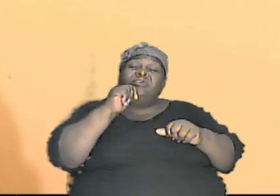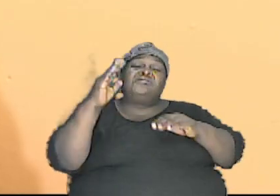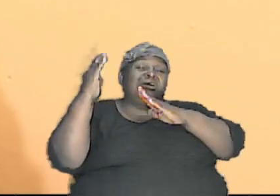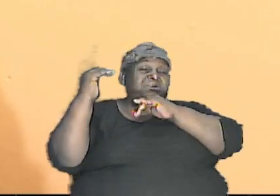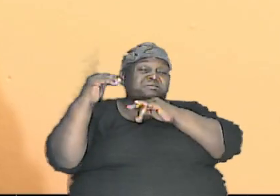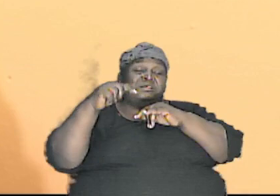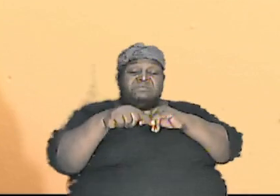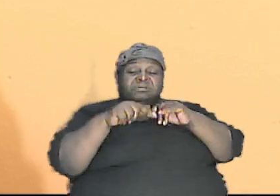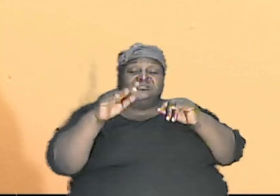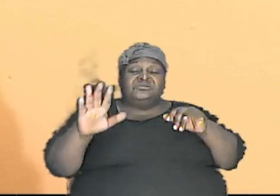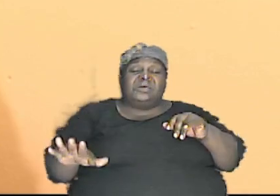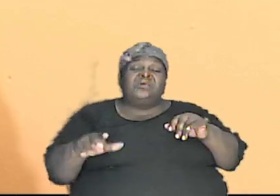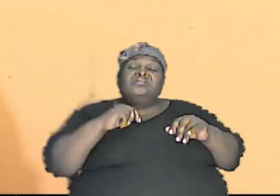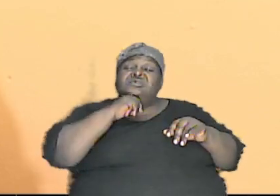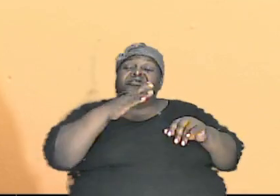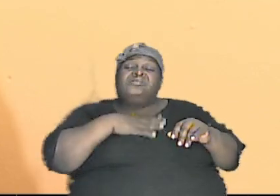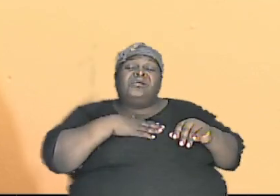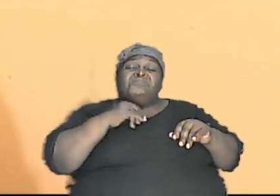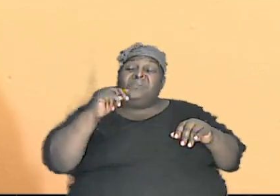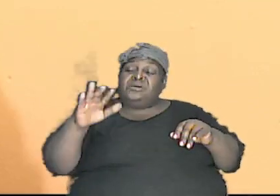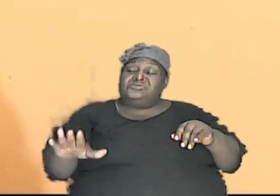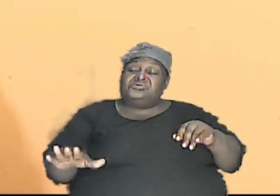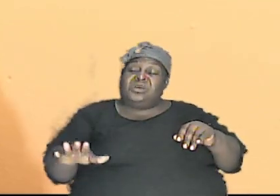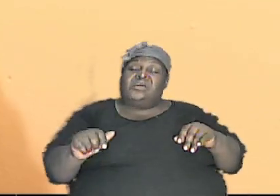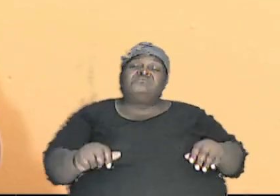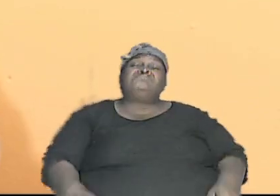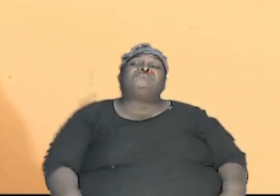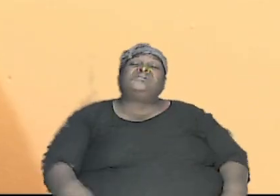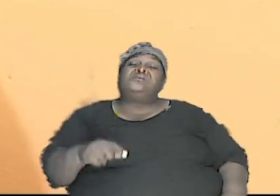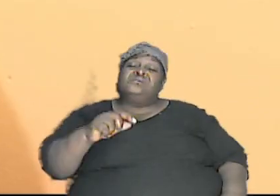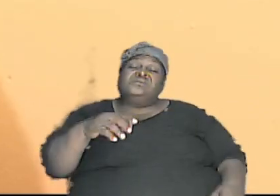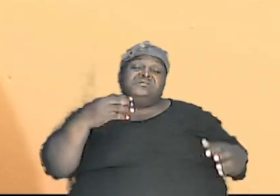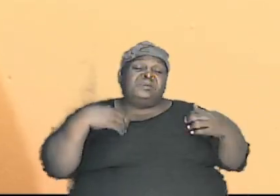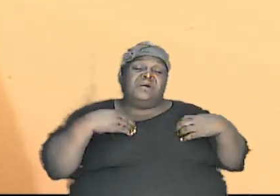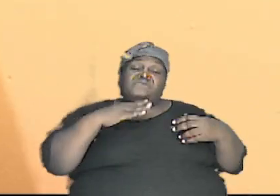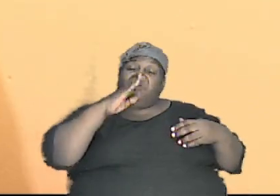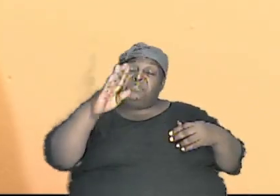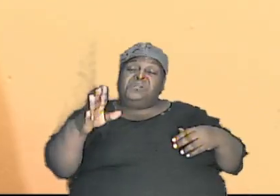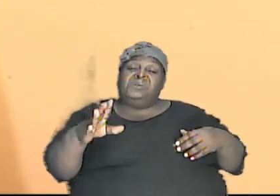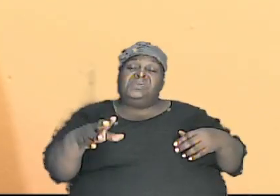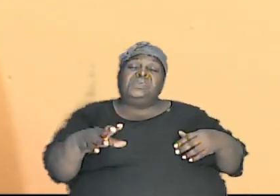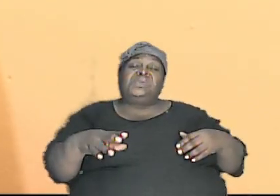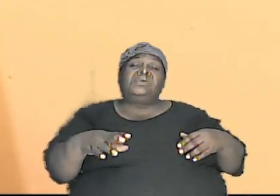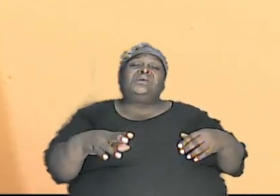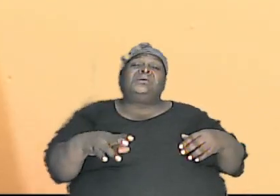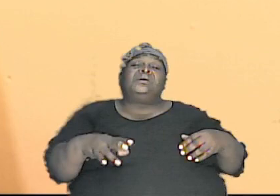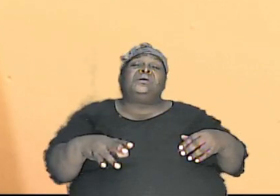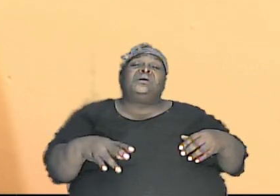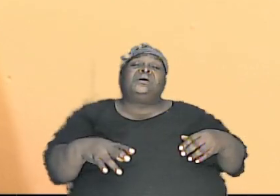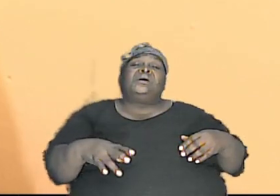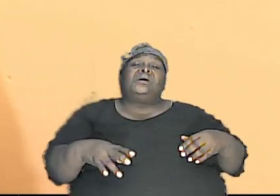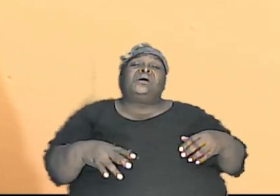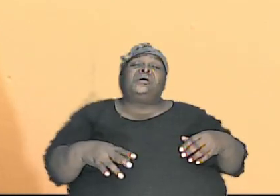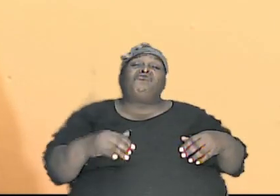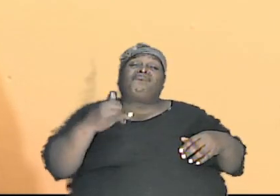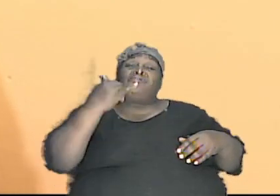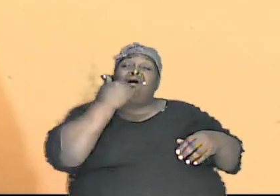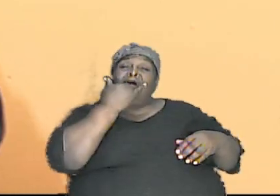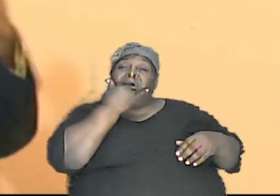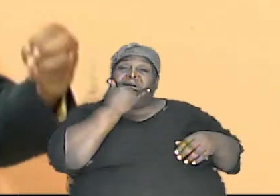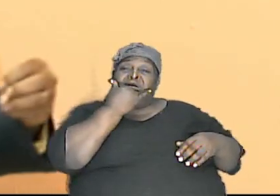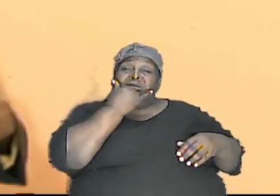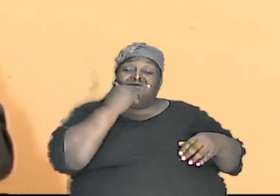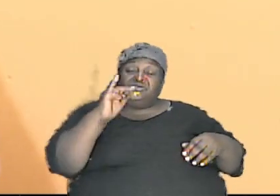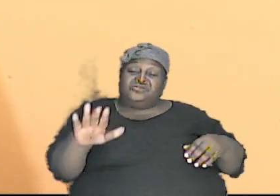this is not my child we were discussing it earlier this has to be a jacket because not one thing from so folks leave